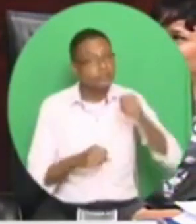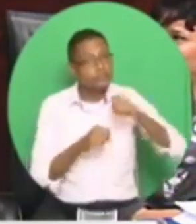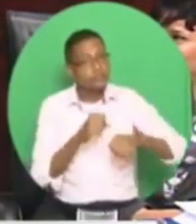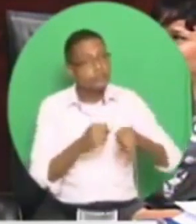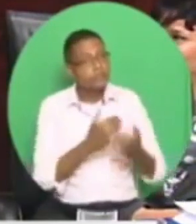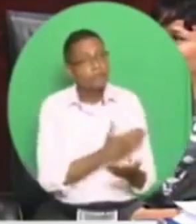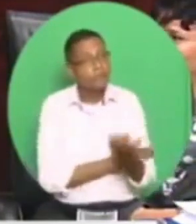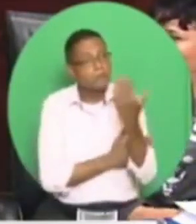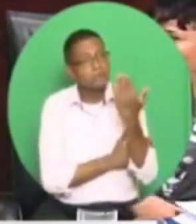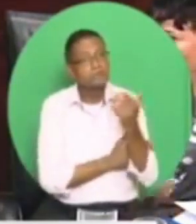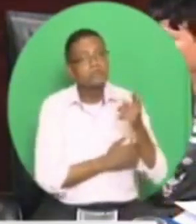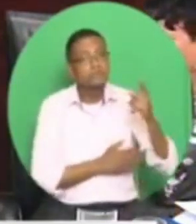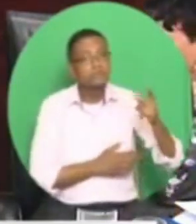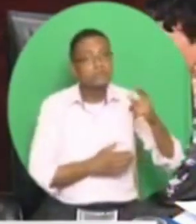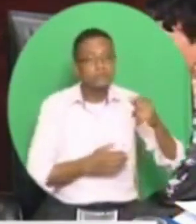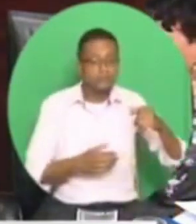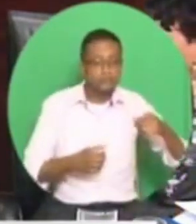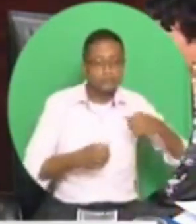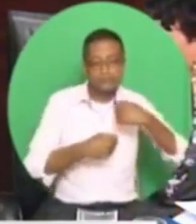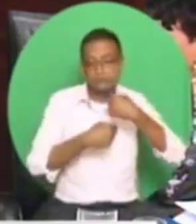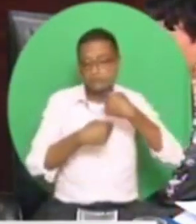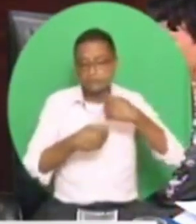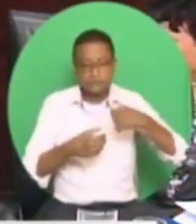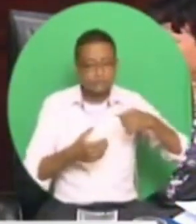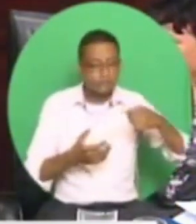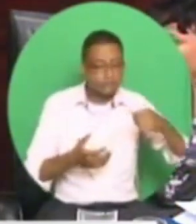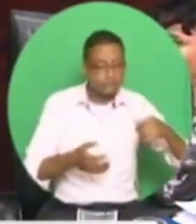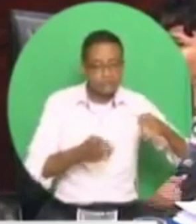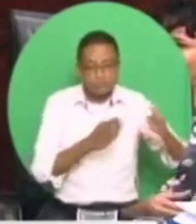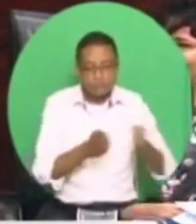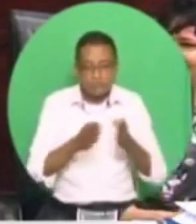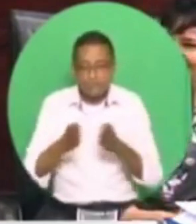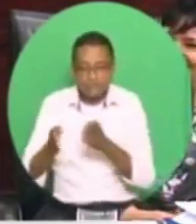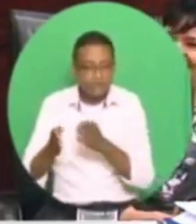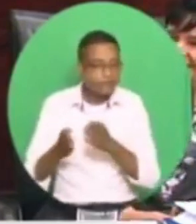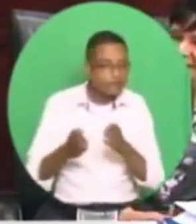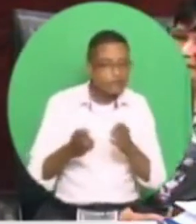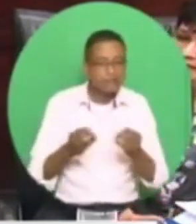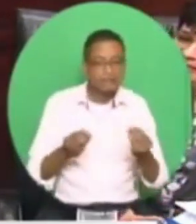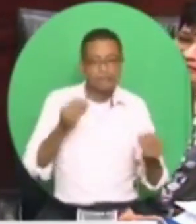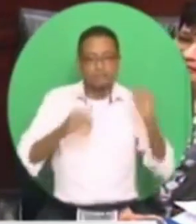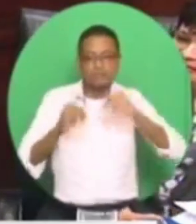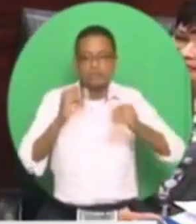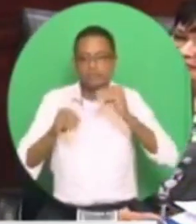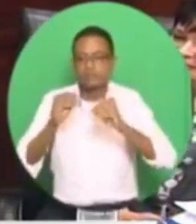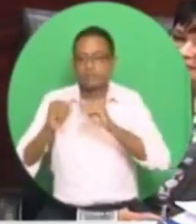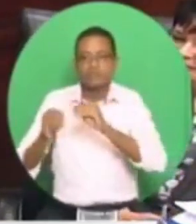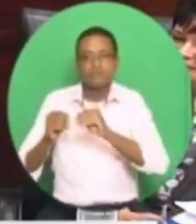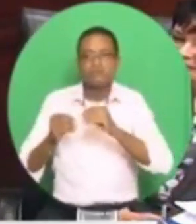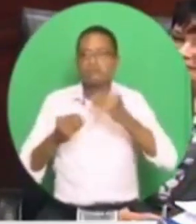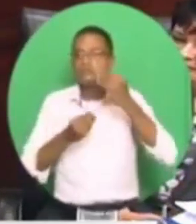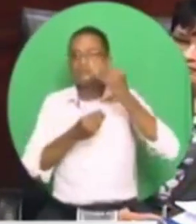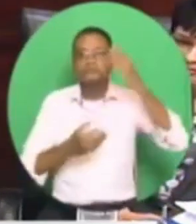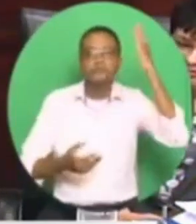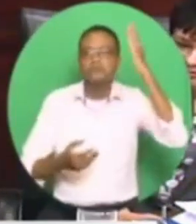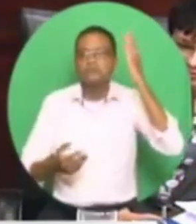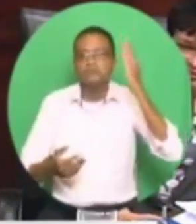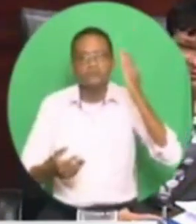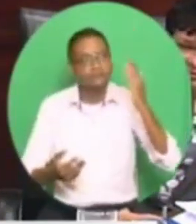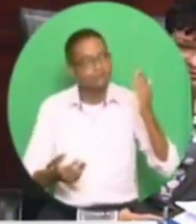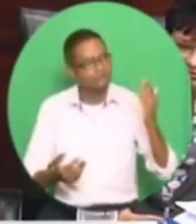cereal, milk, egg, and just cook up the figures as he go along, because we have nothing else, except the Minister of Finance.